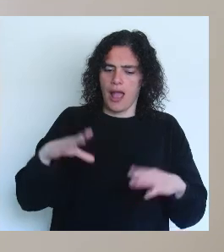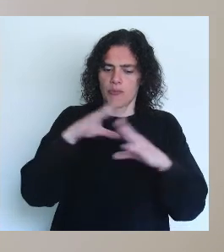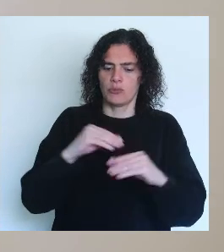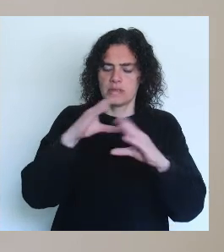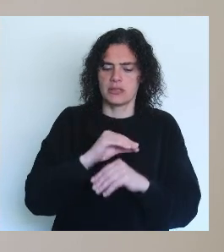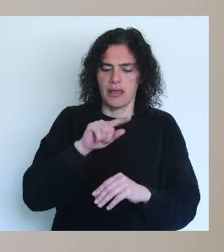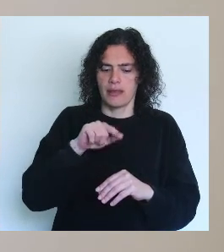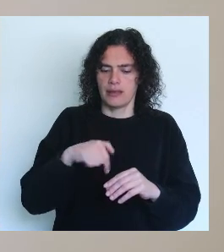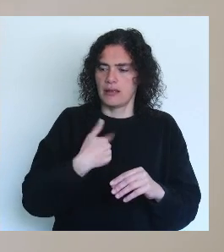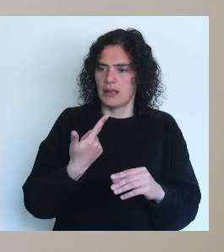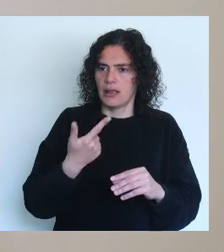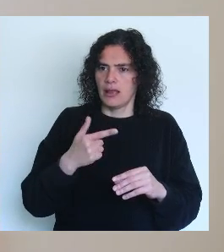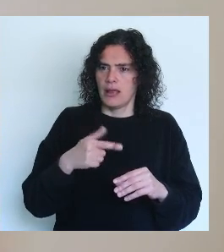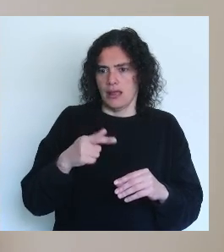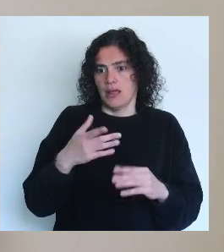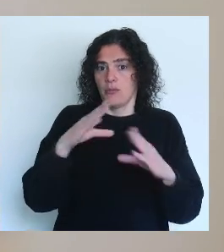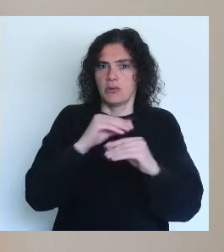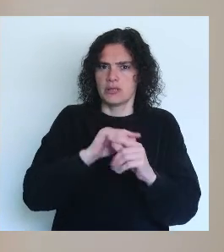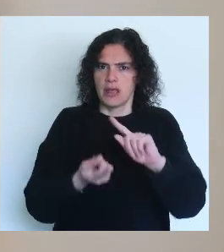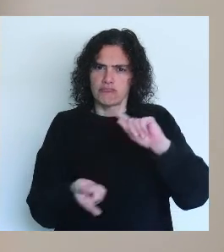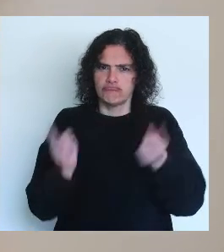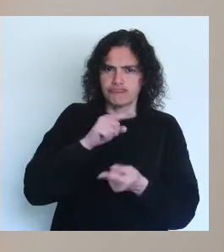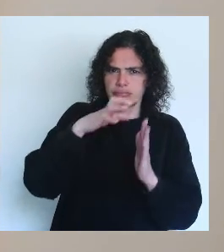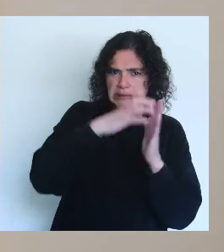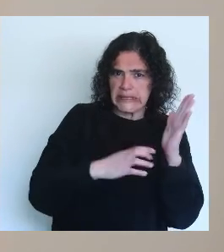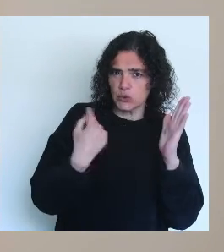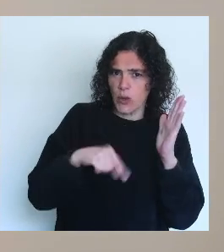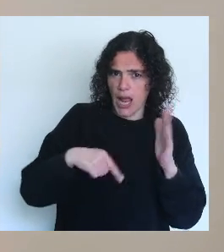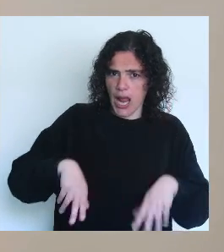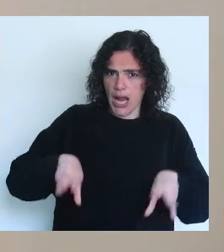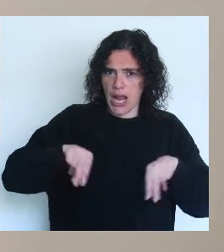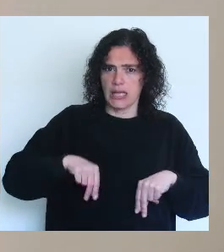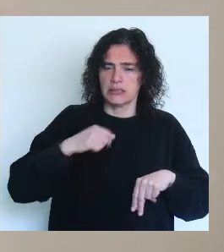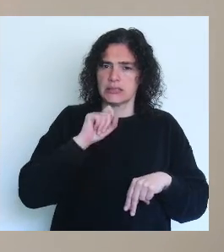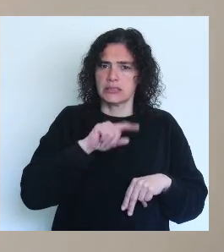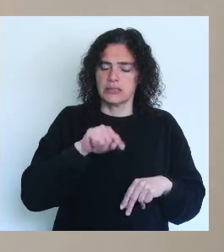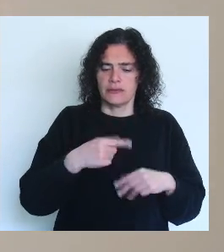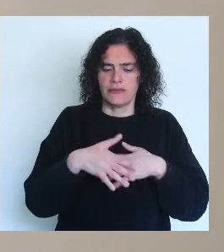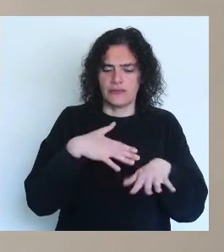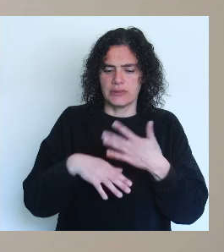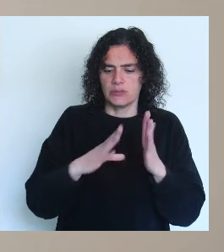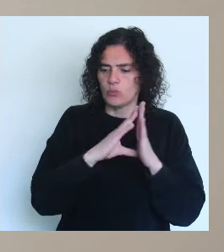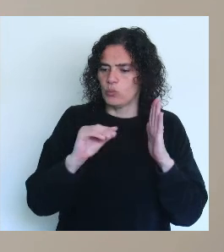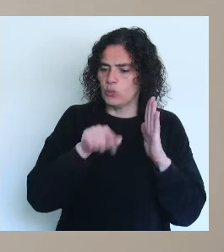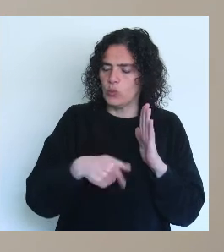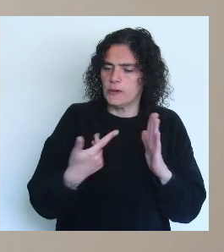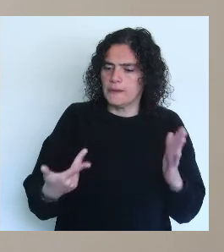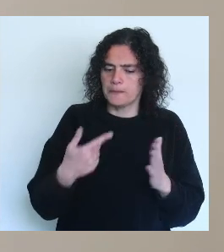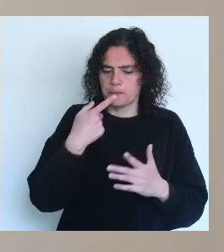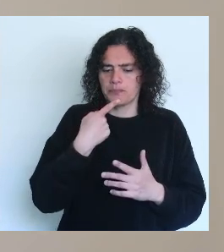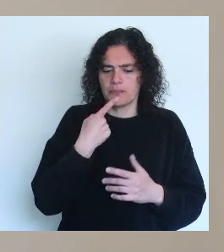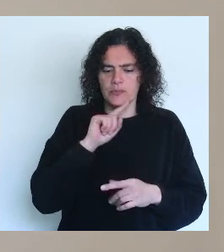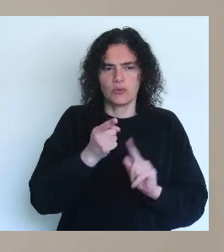advertising so it's turning the advertising upside down there is text on the pants so he's really taking this model